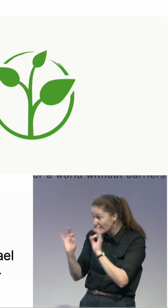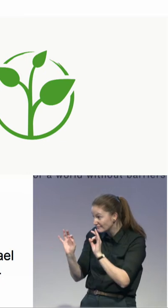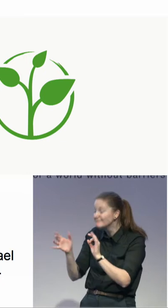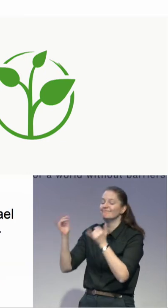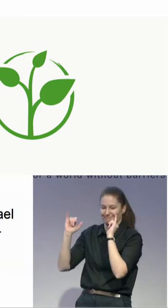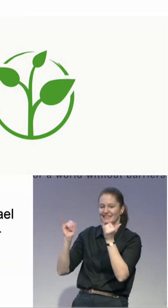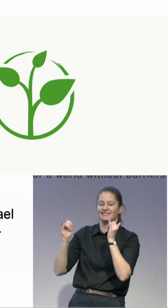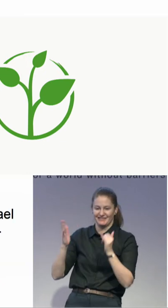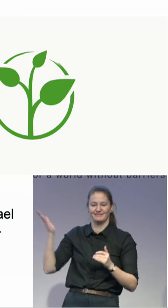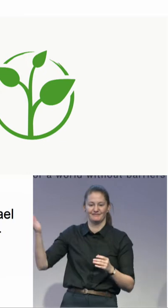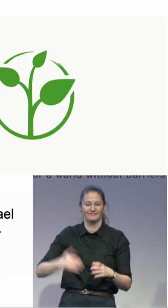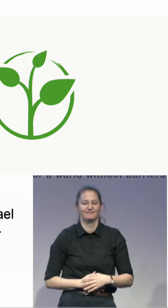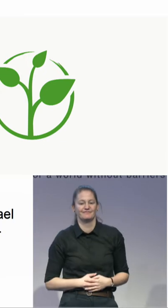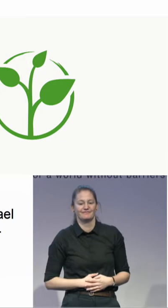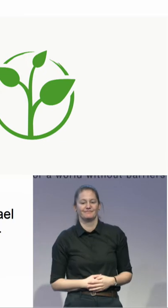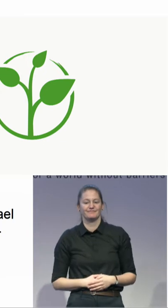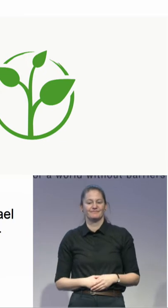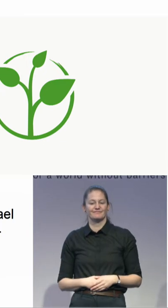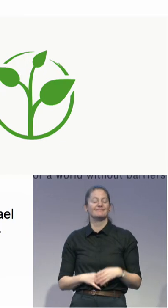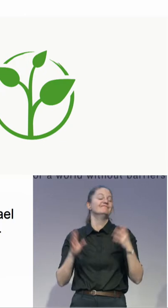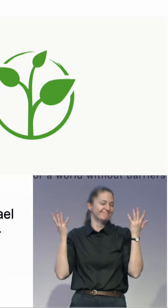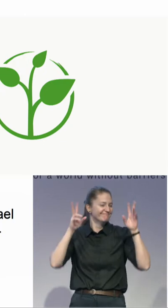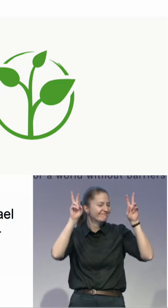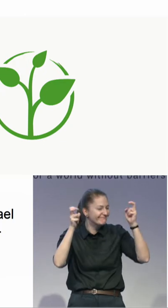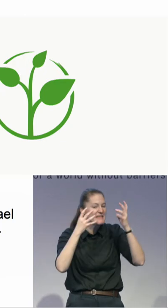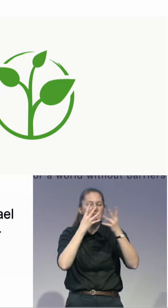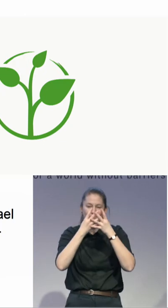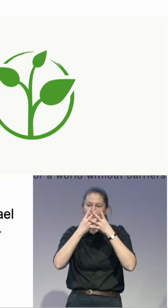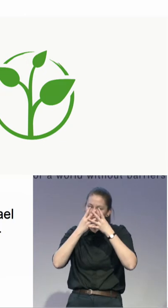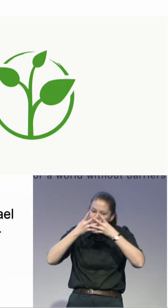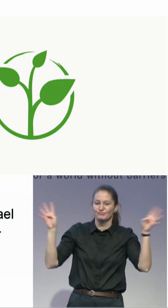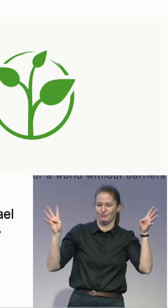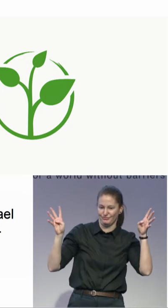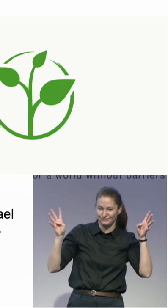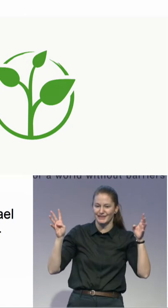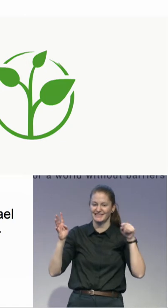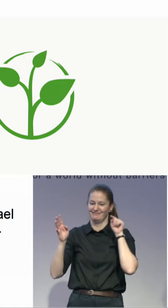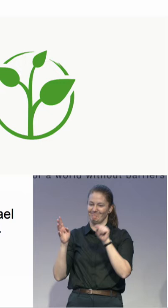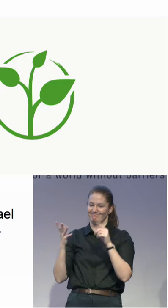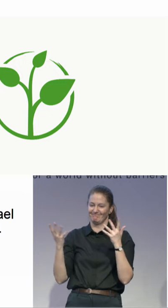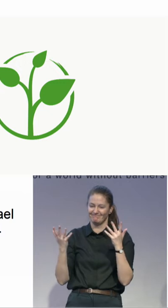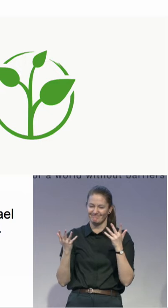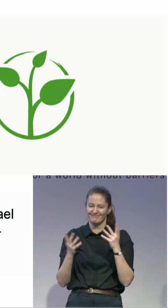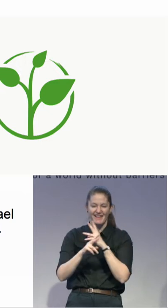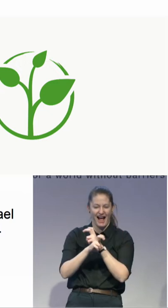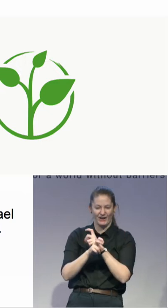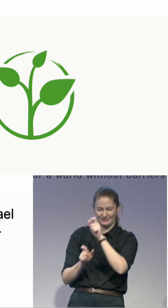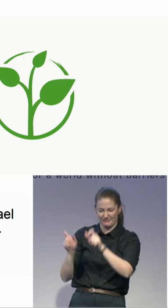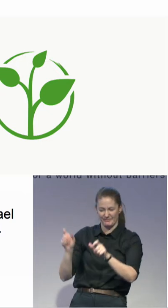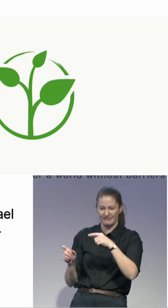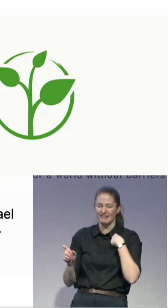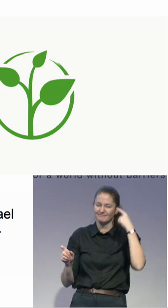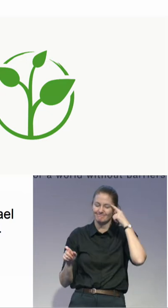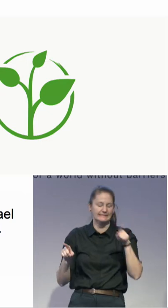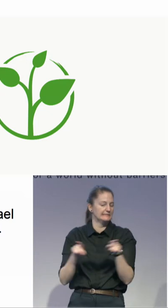So, I guess we all know that. I know from Austria, people keep saying similar things. Once you're under guardianship, it feels like a prison. And you call